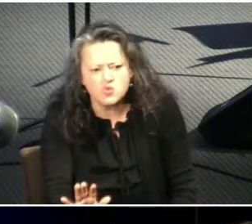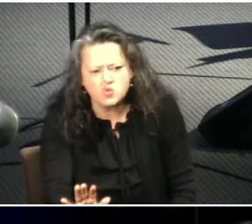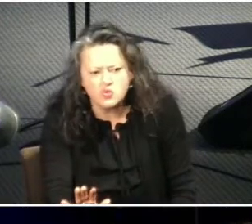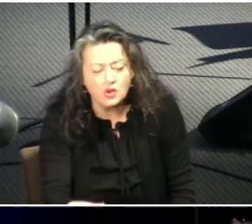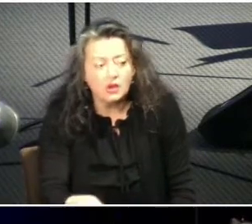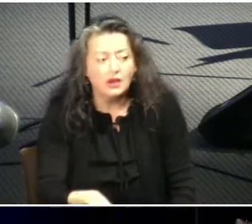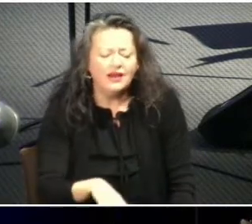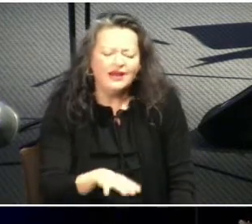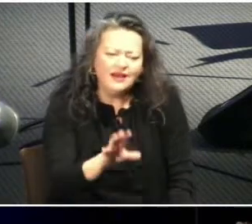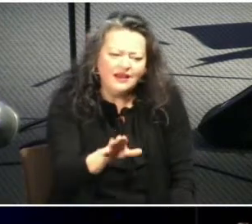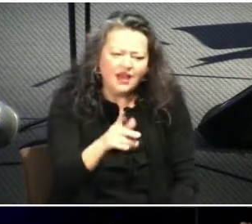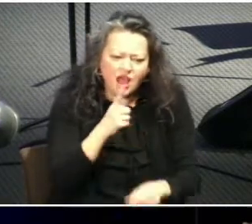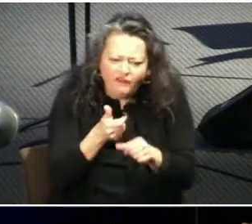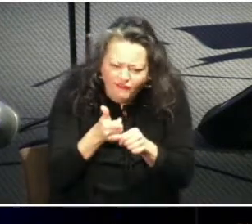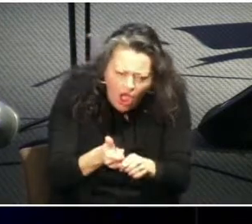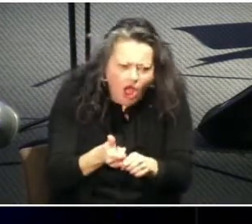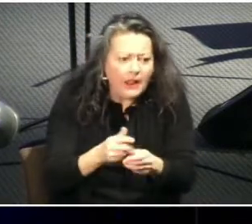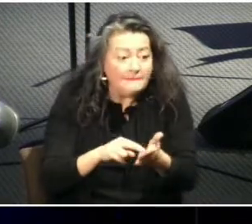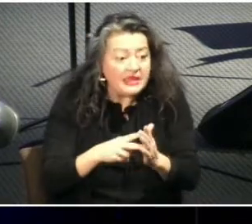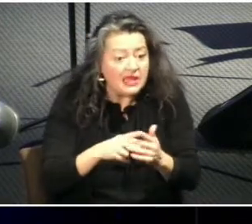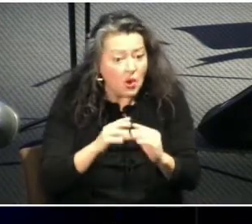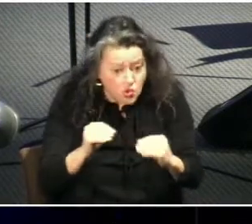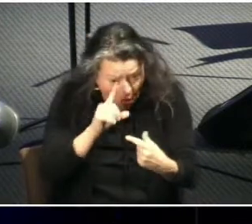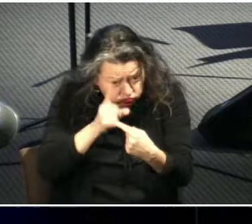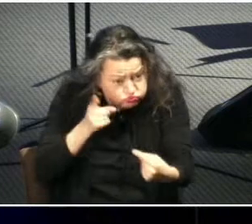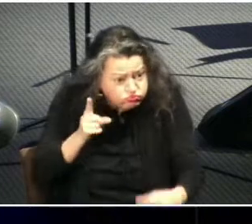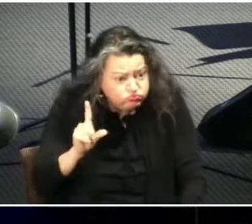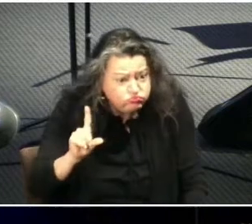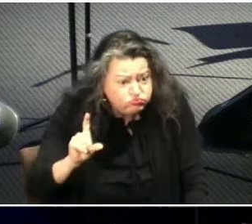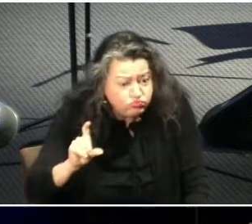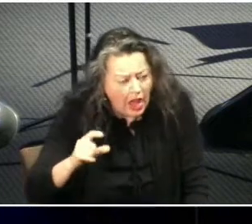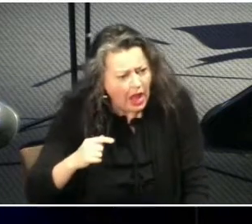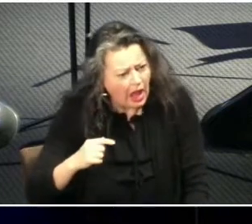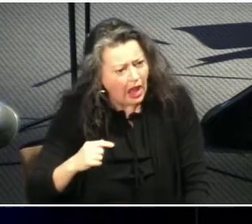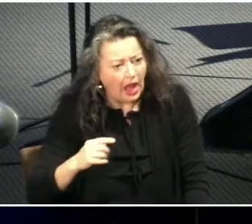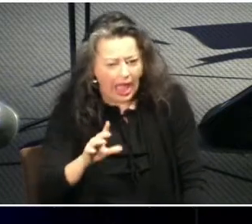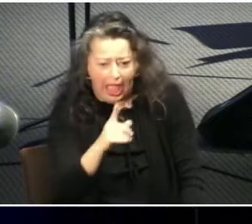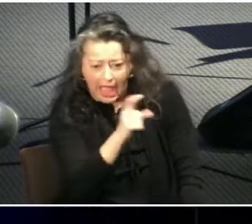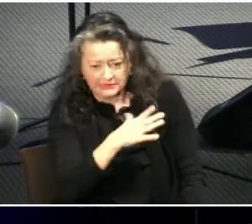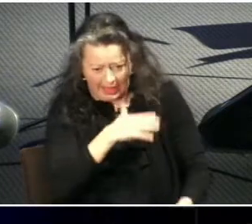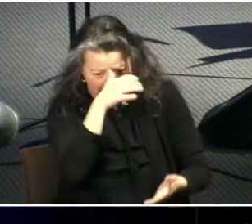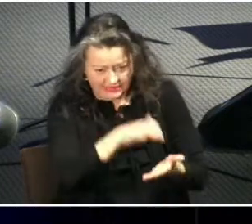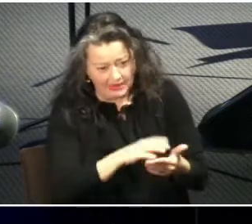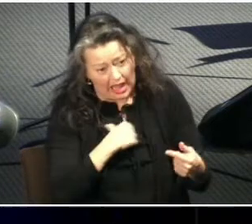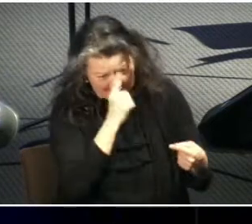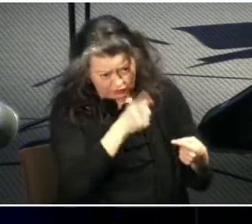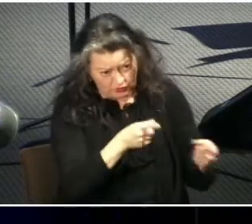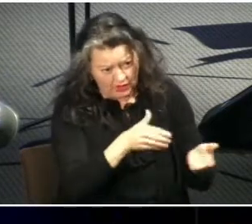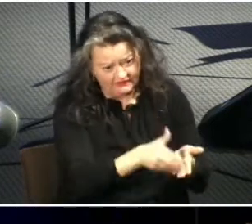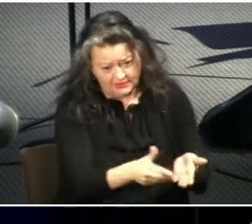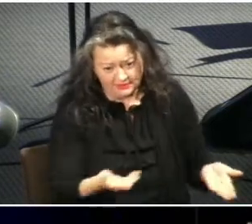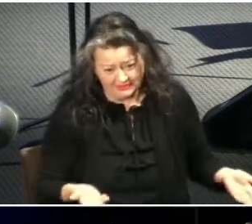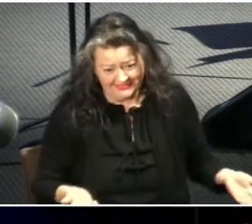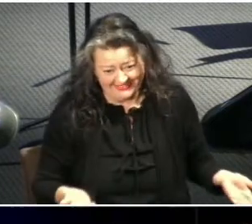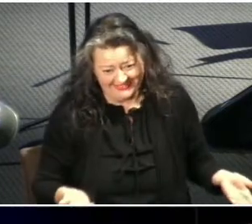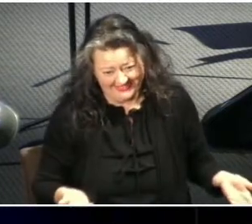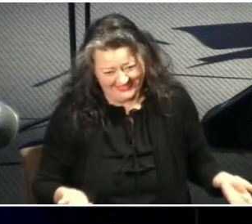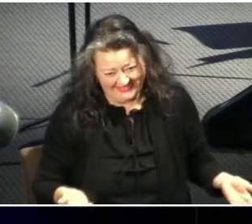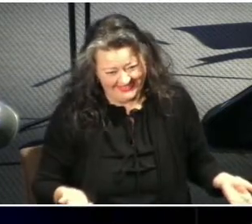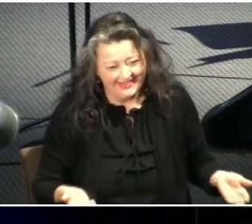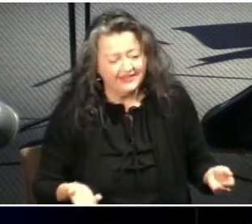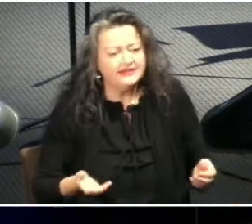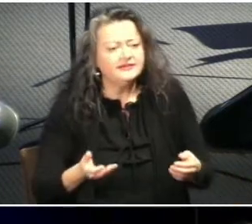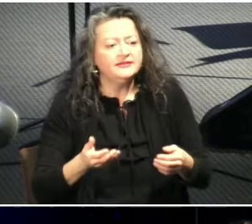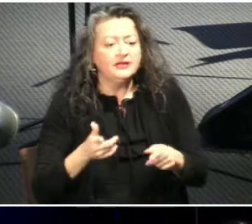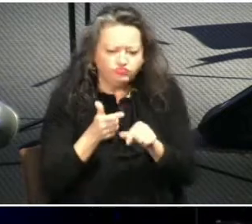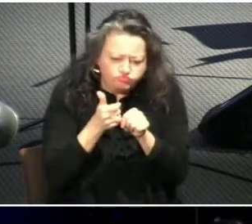disagree with your husband and if you talk to dan you're gonna find that out and it's not really the same thing as obey